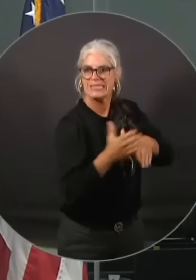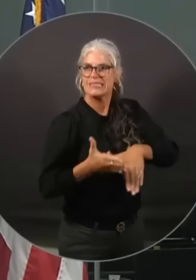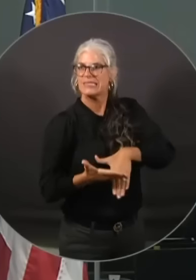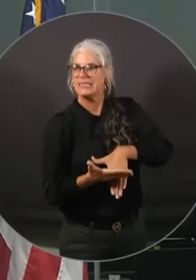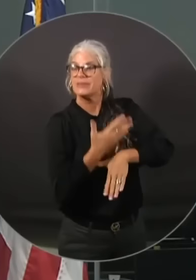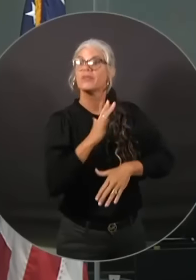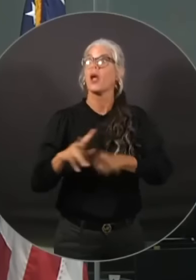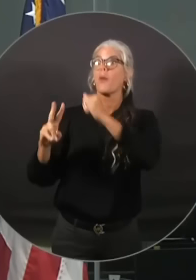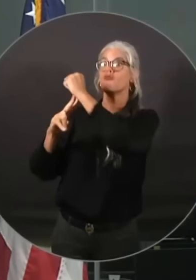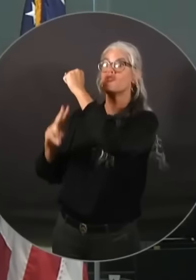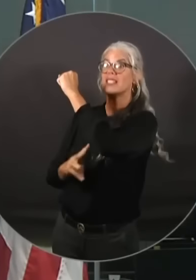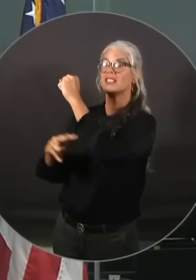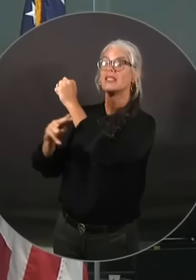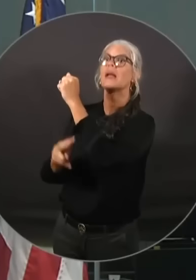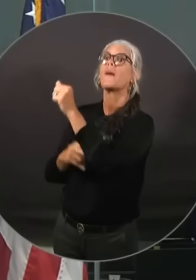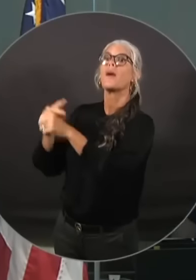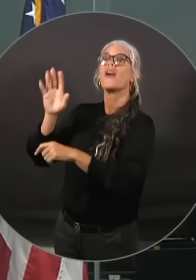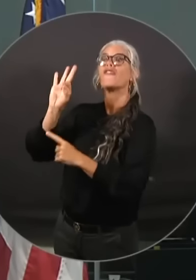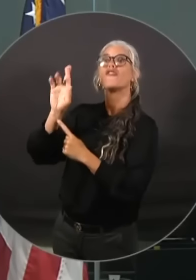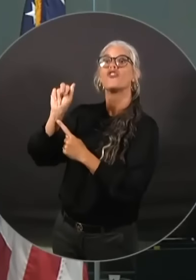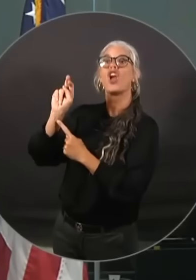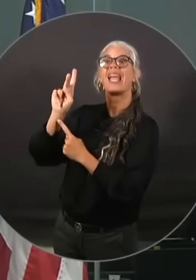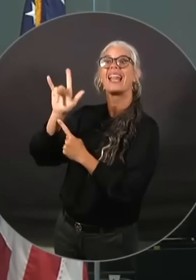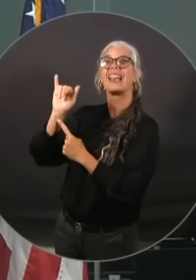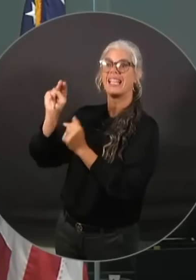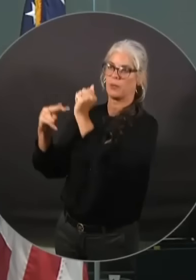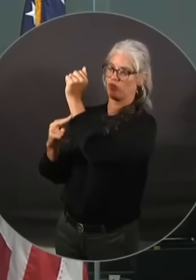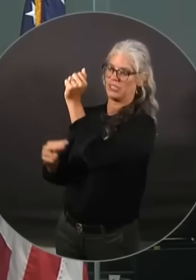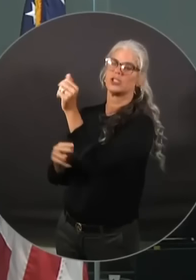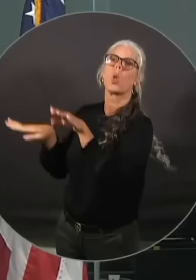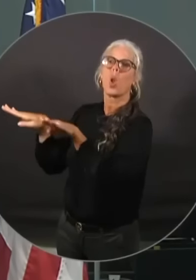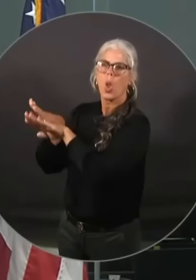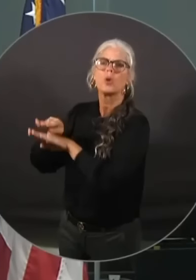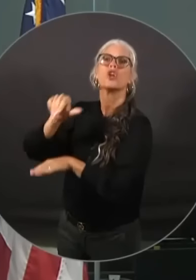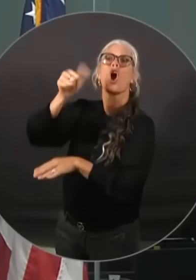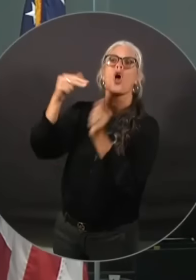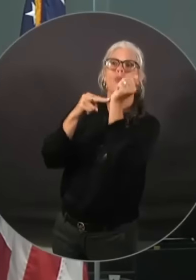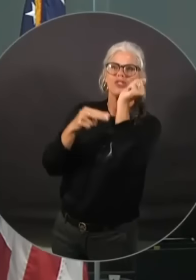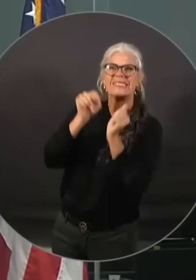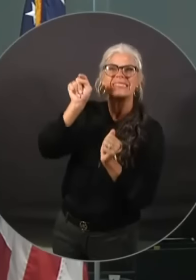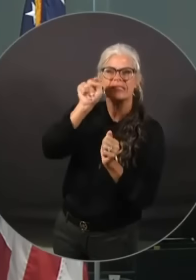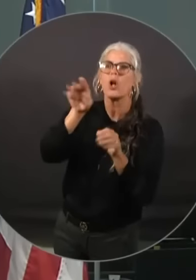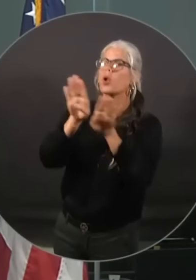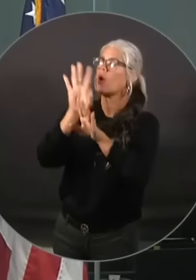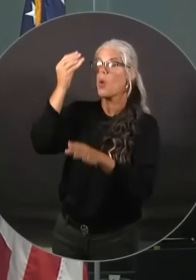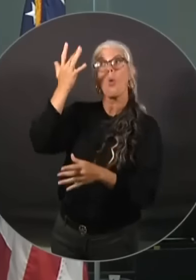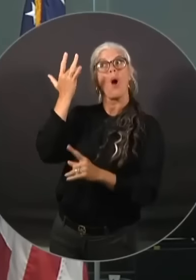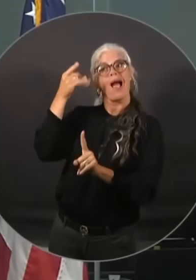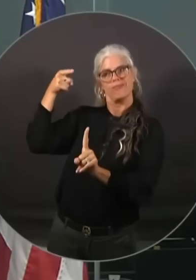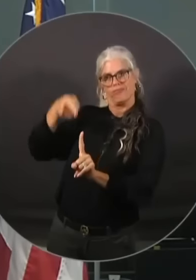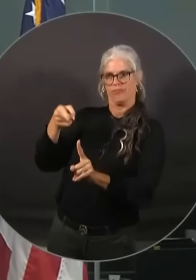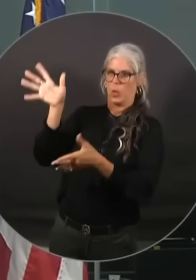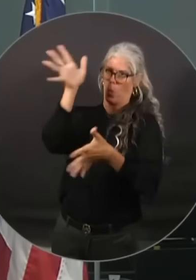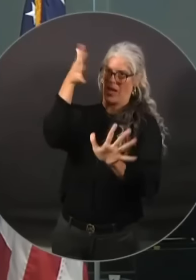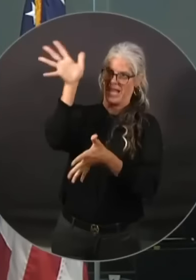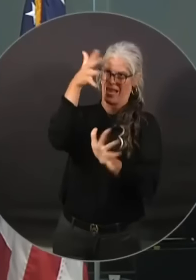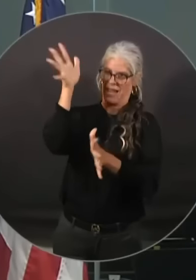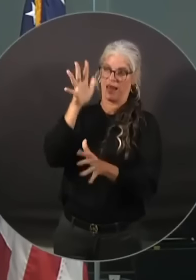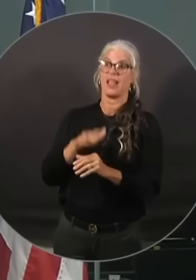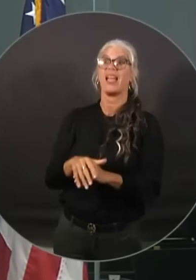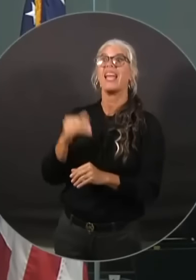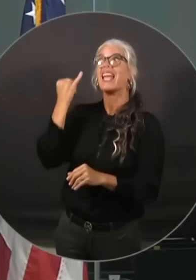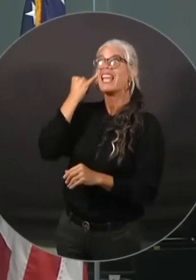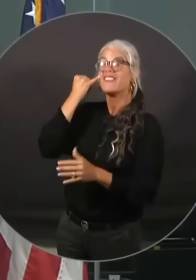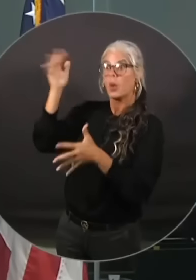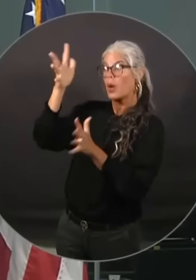temporarily closed due to high winds and will be reopened as quickly as possible once conditions improve. And there